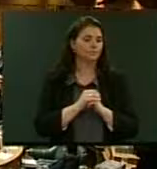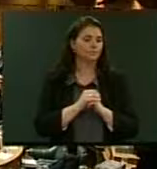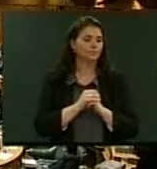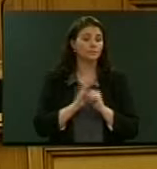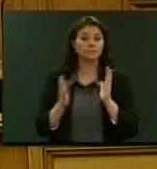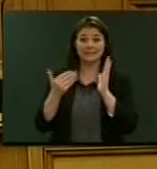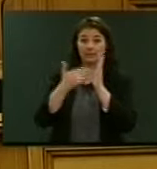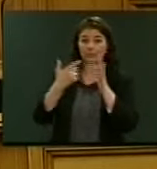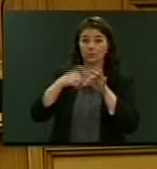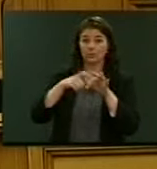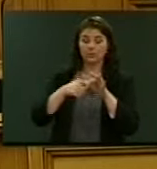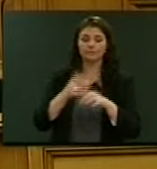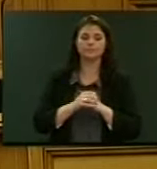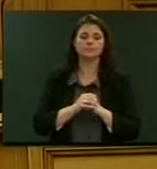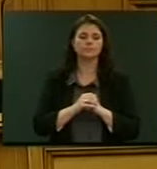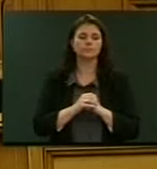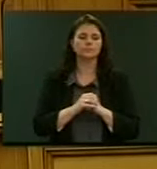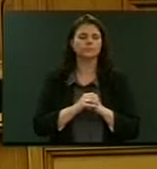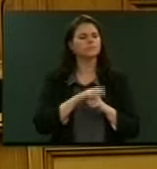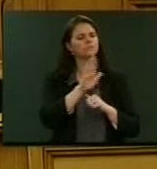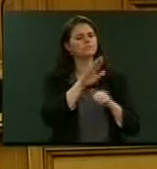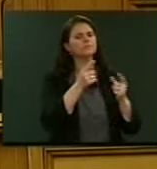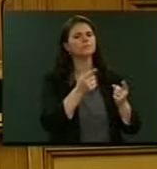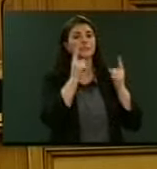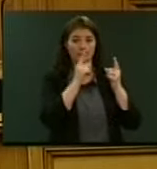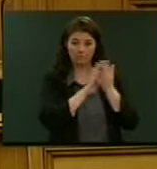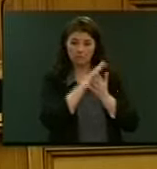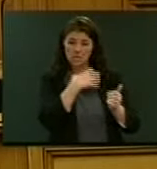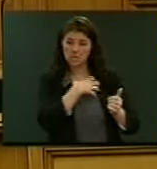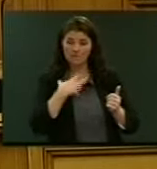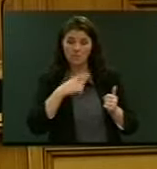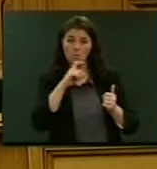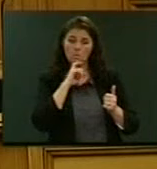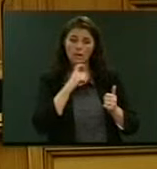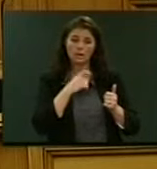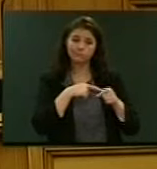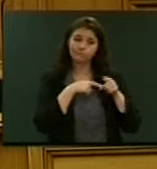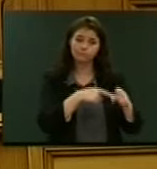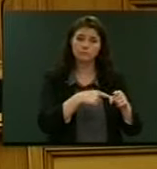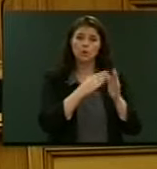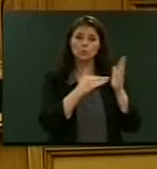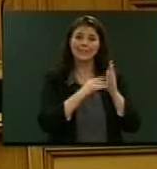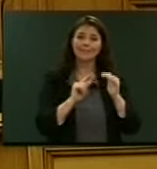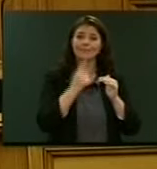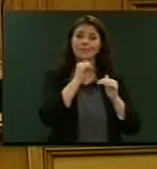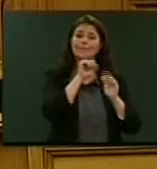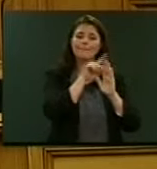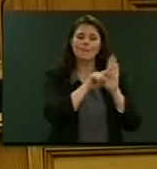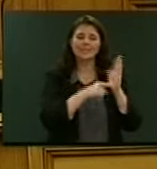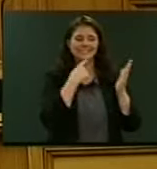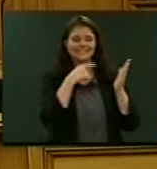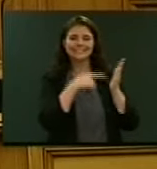Supplementary question, Andrew Williams. To the Minister, will the Government commit to New Zealand First's policy of collecting comprehensive